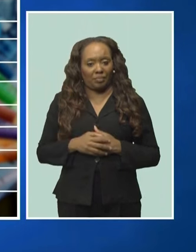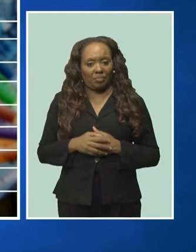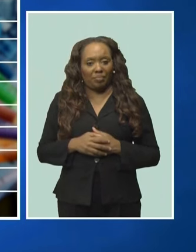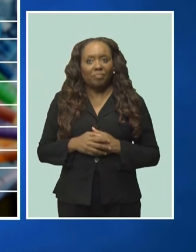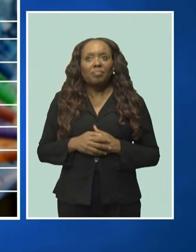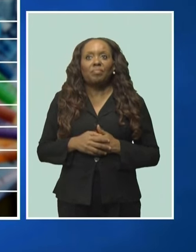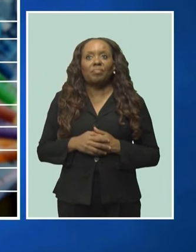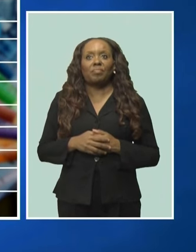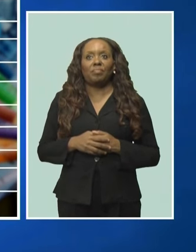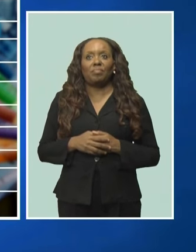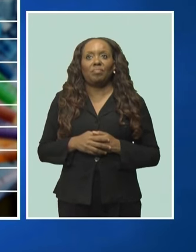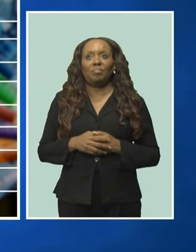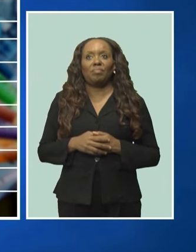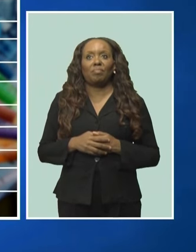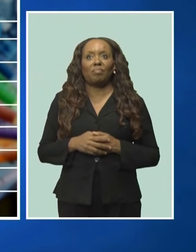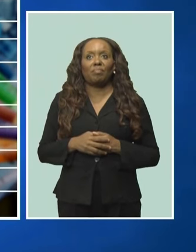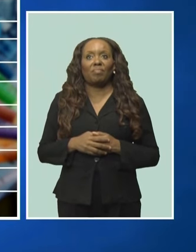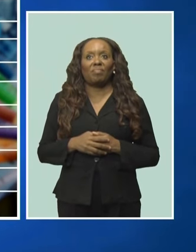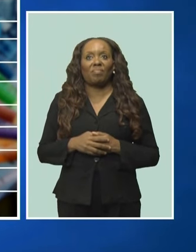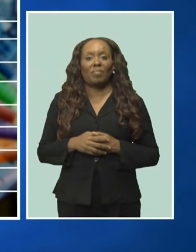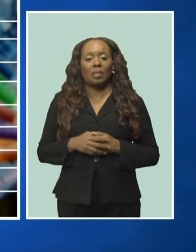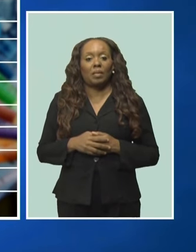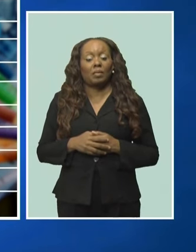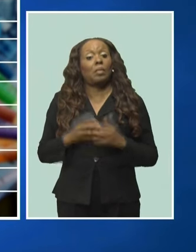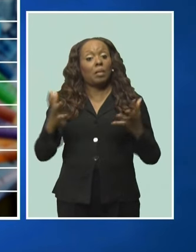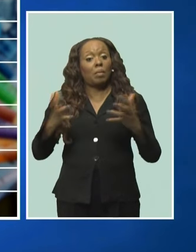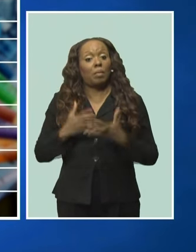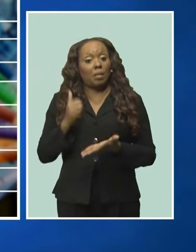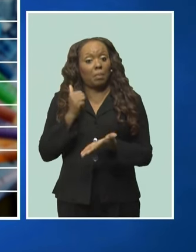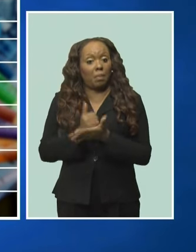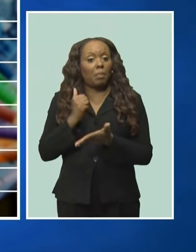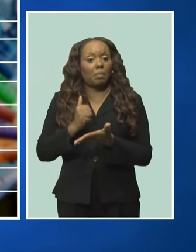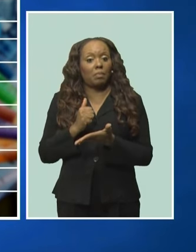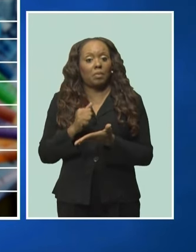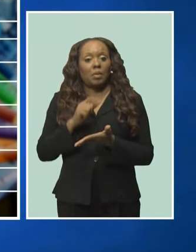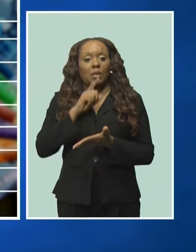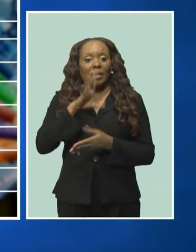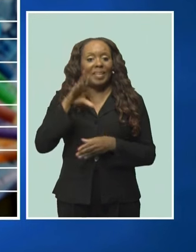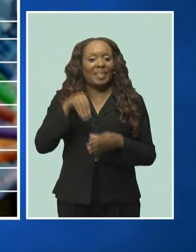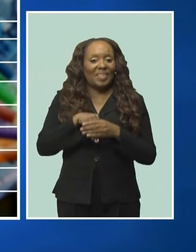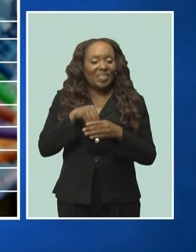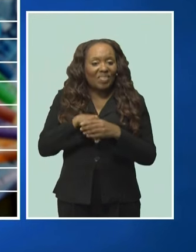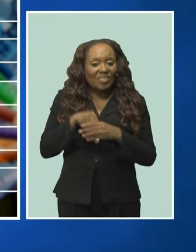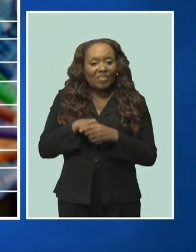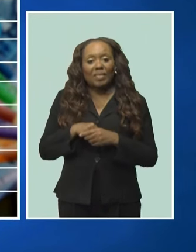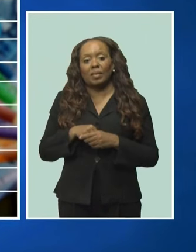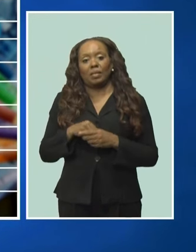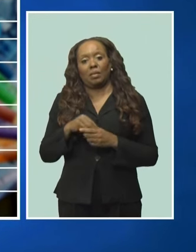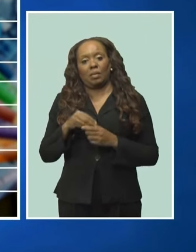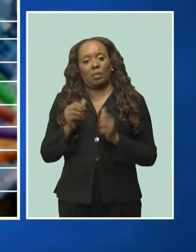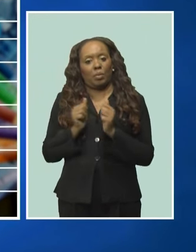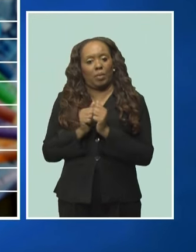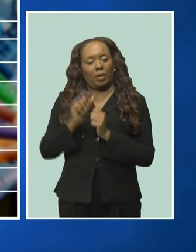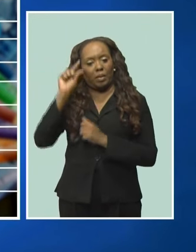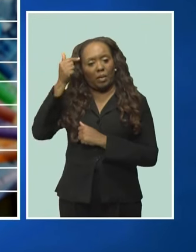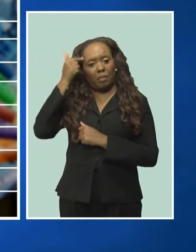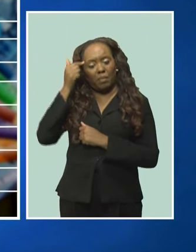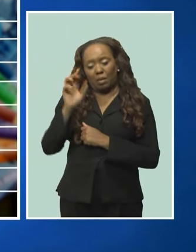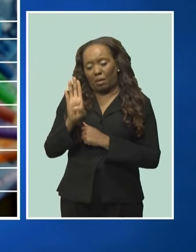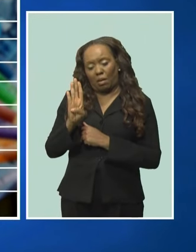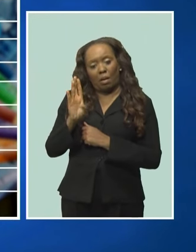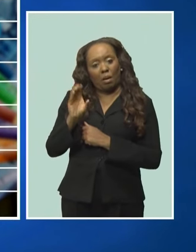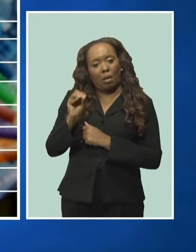Ms. Motley would also like to see the banking sector investing some of its liquidity in government bonds to help build the economy.